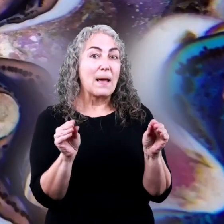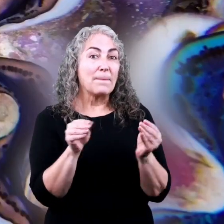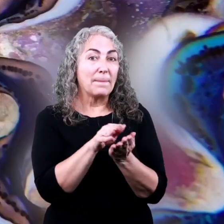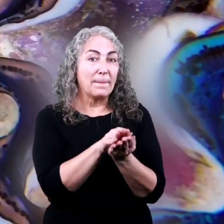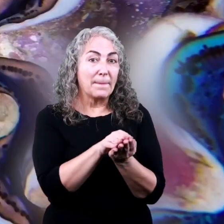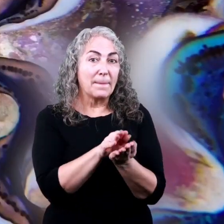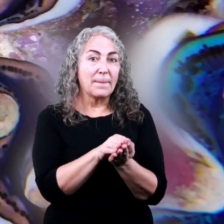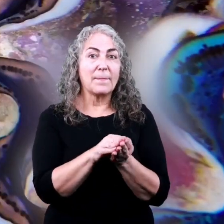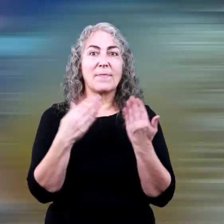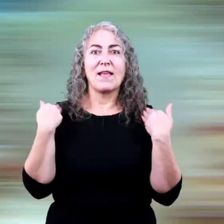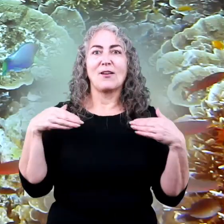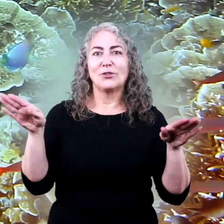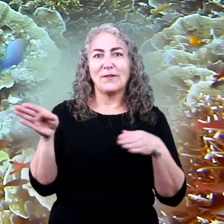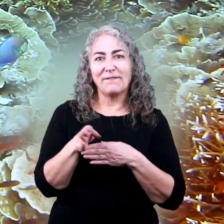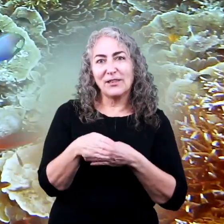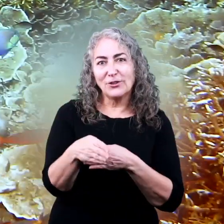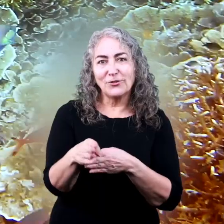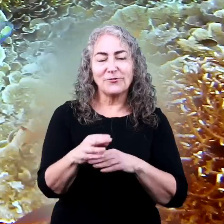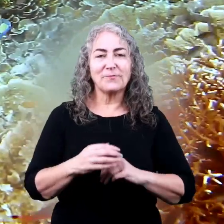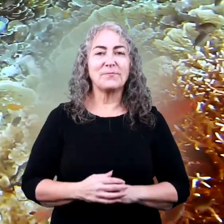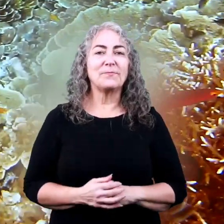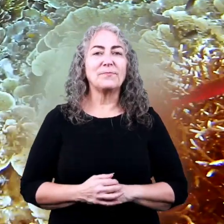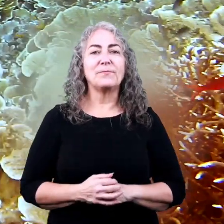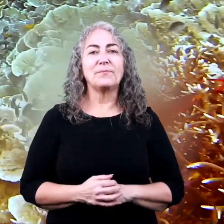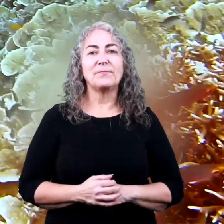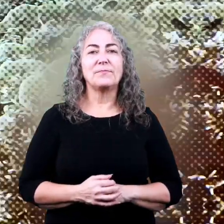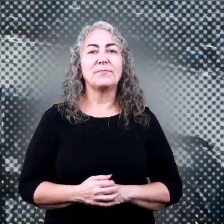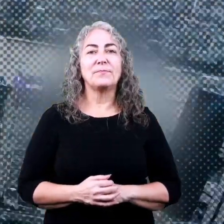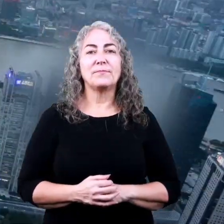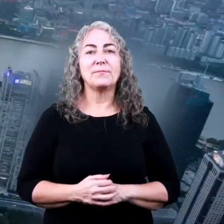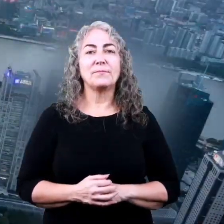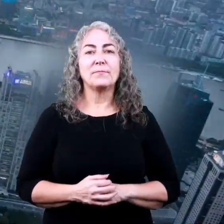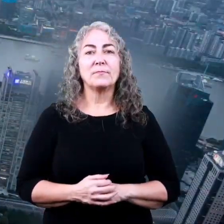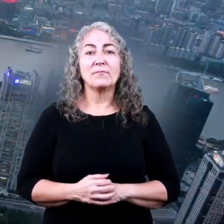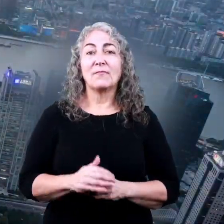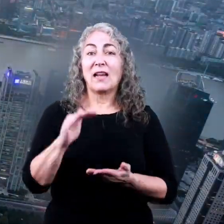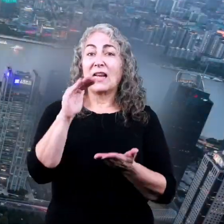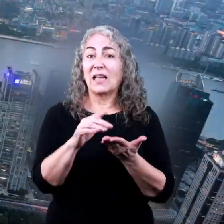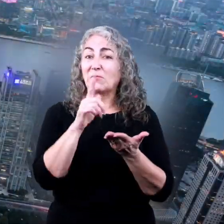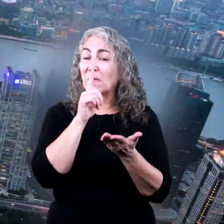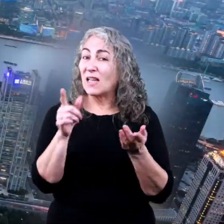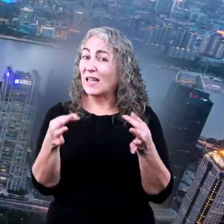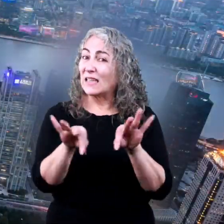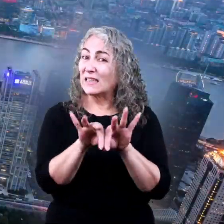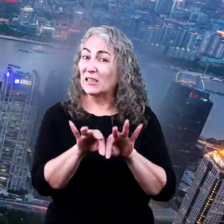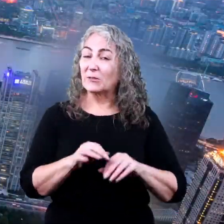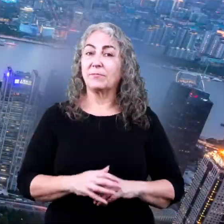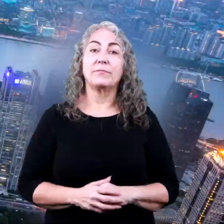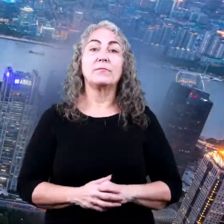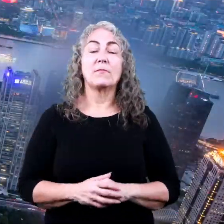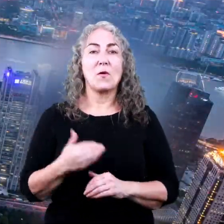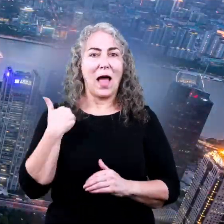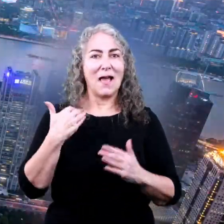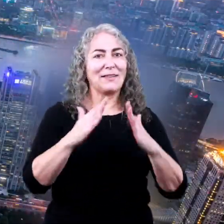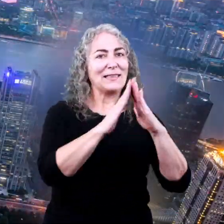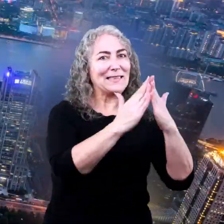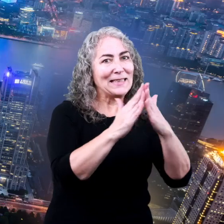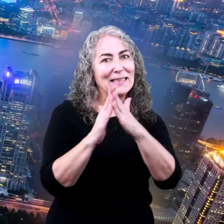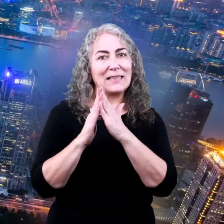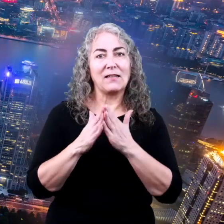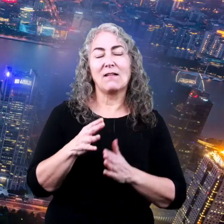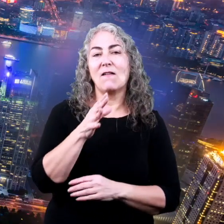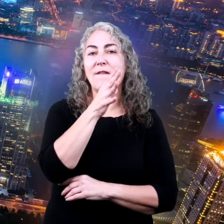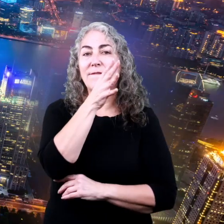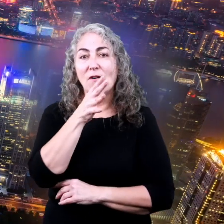clams, and angelfish. Last but not least, we have cities